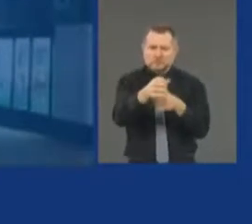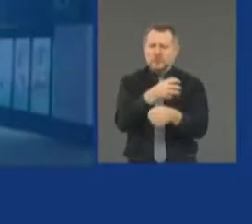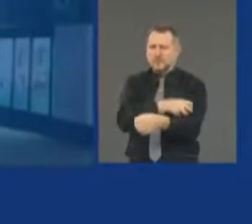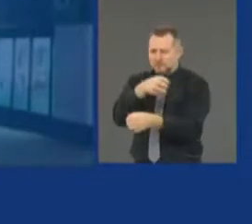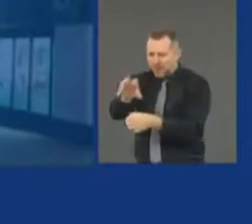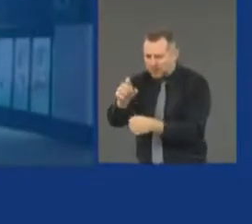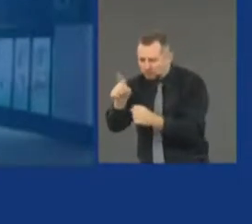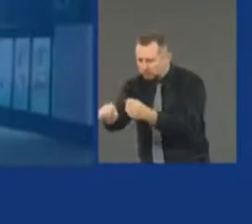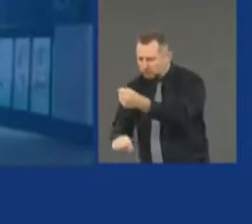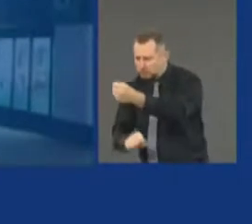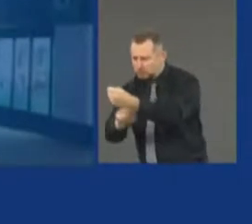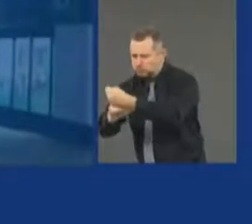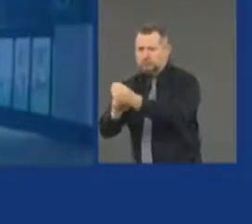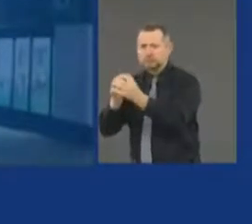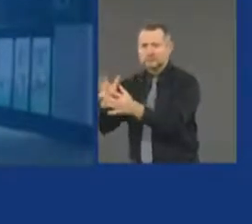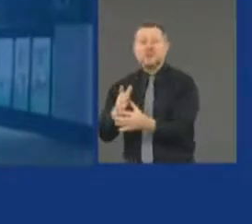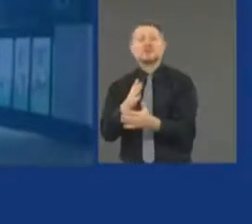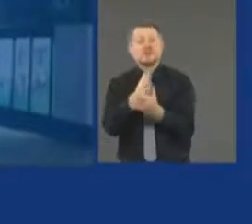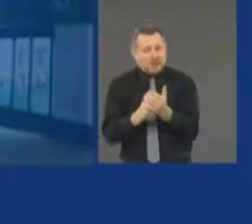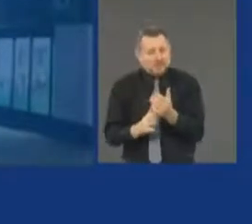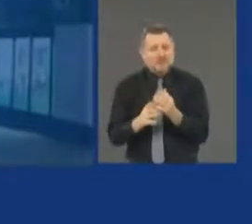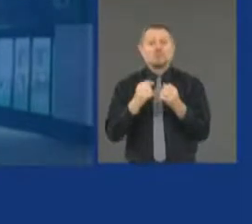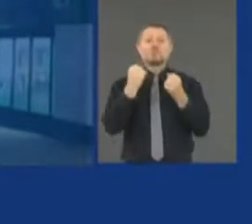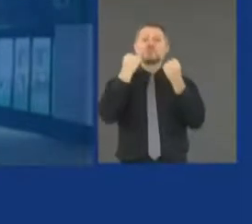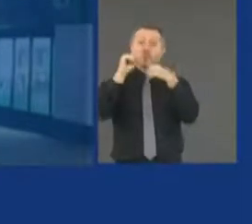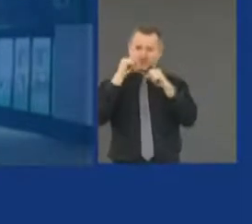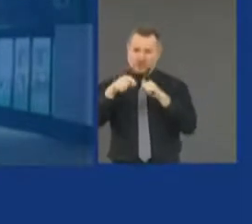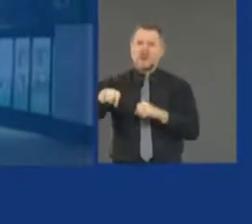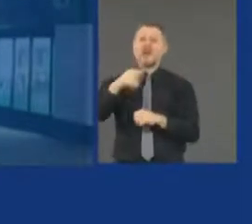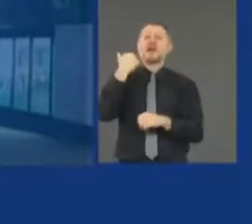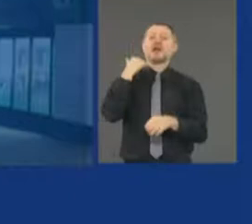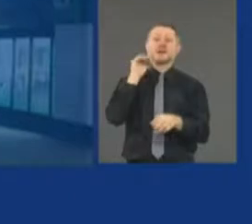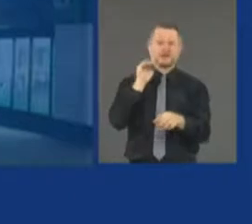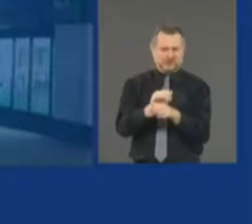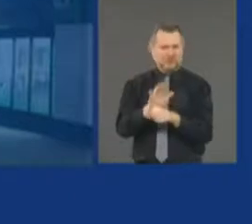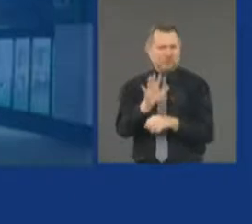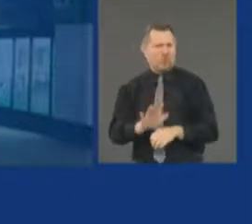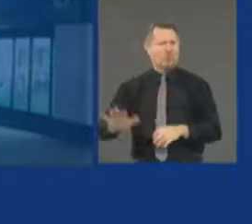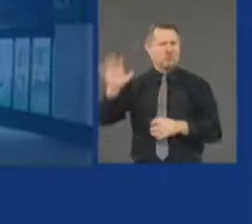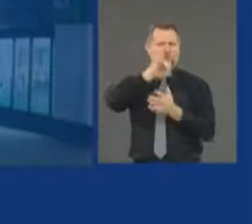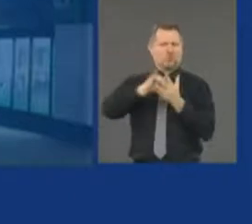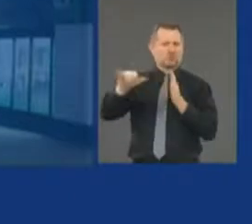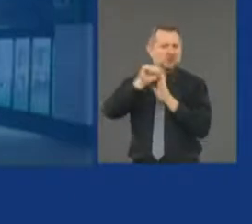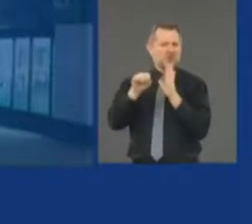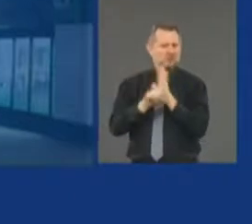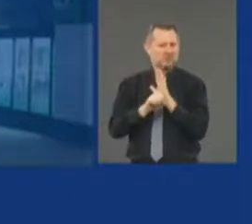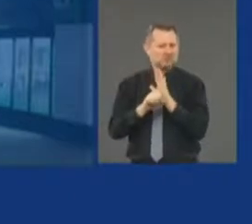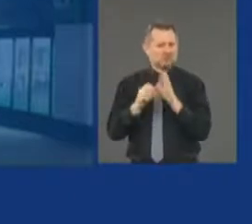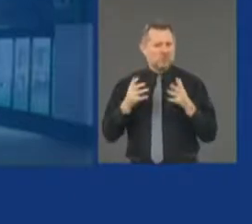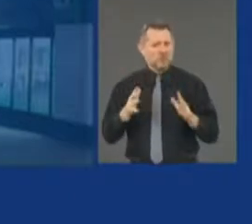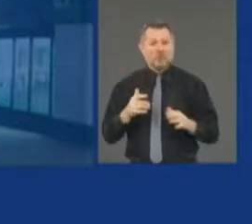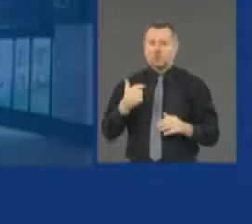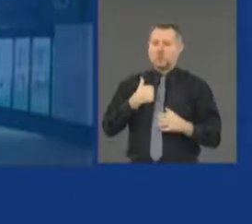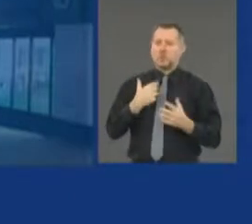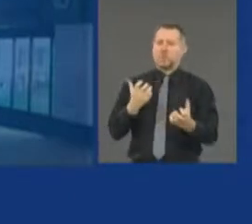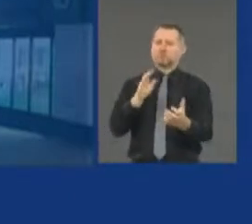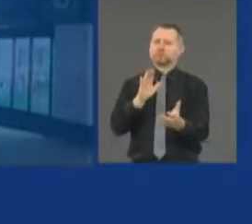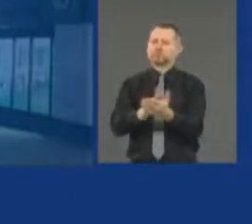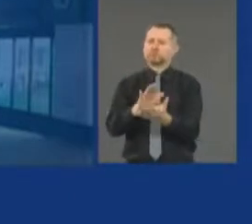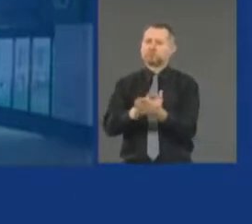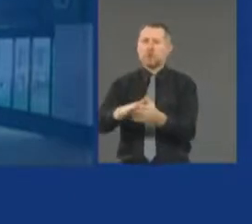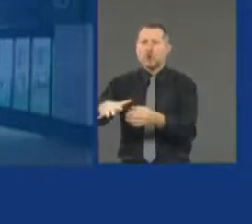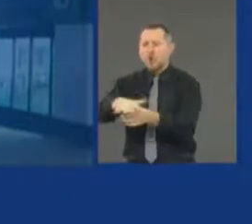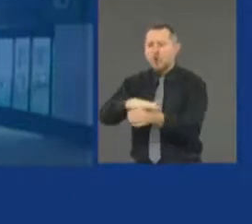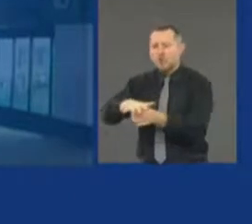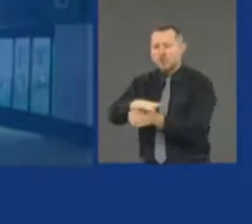And we've had protests again last night all across the state. I want to applaud the local police who have done a